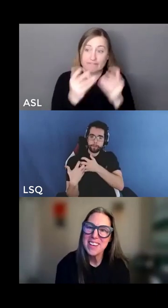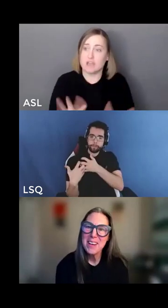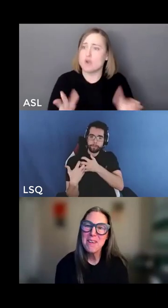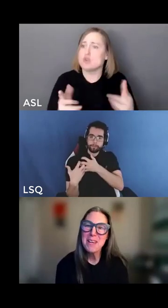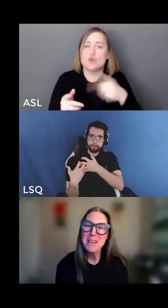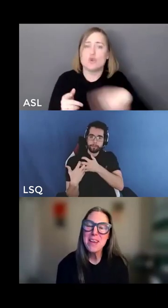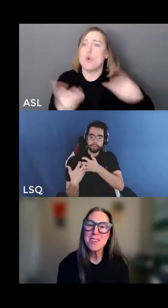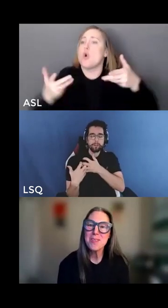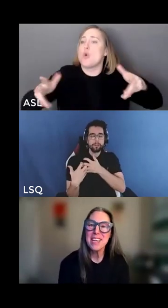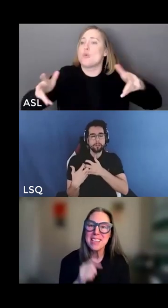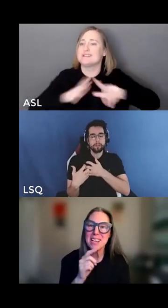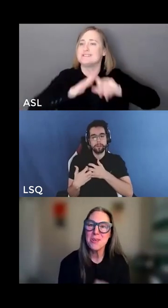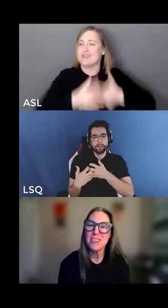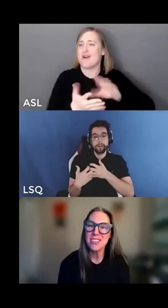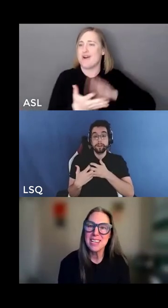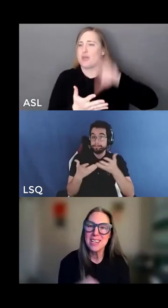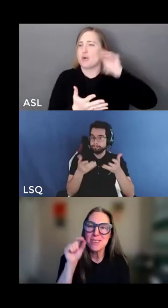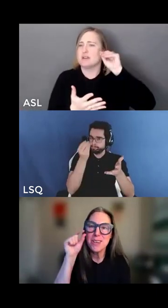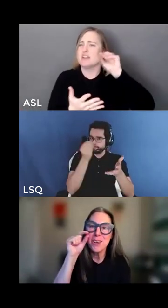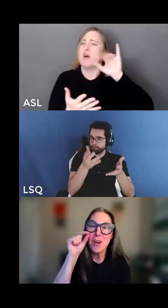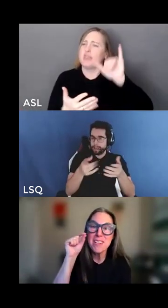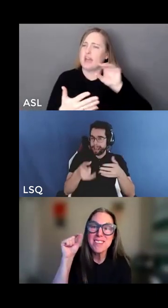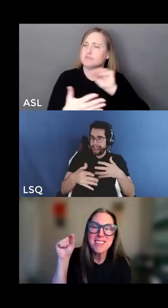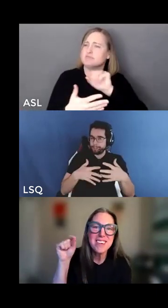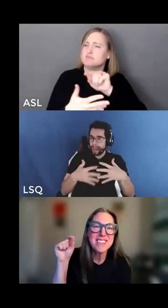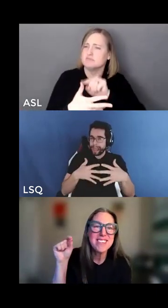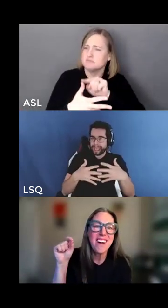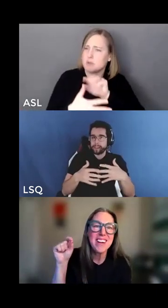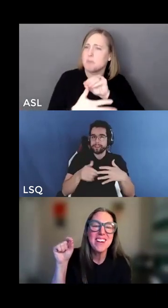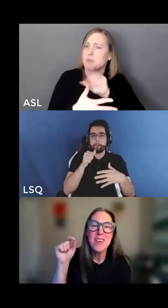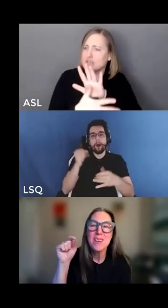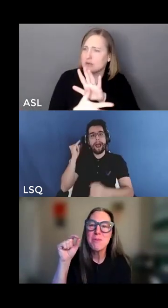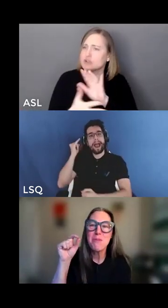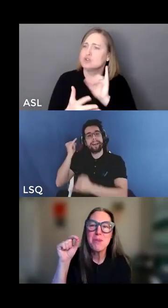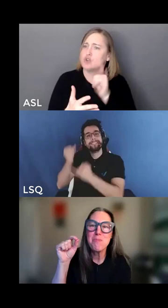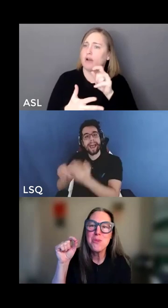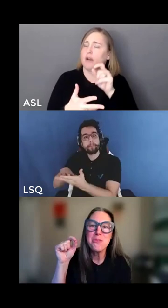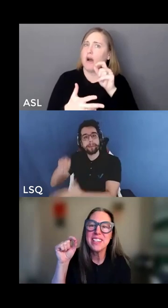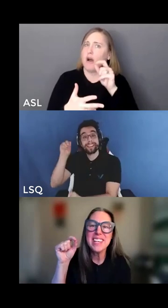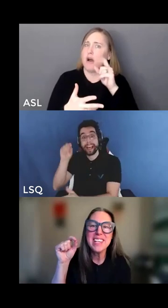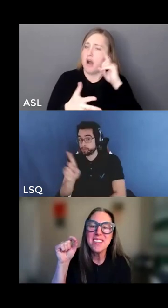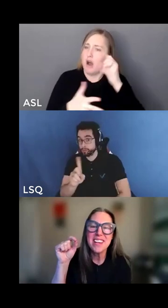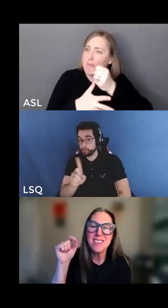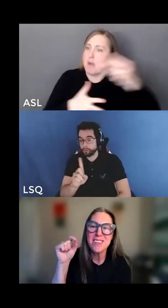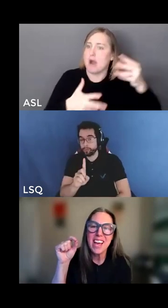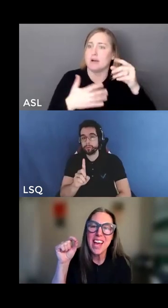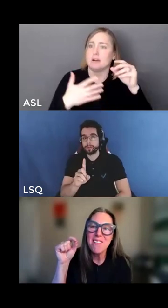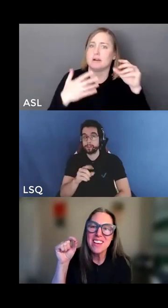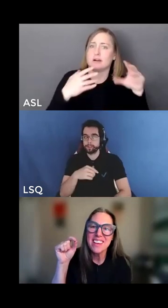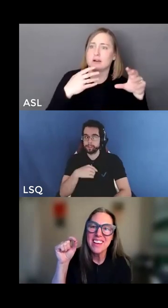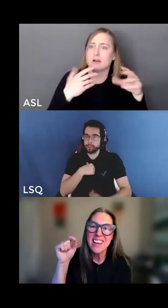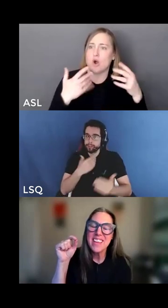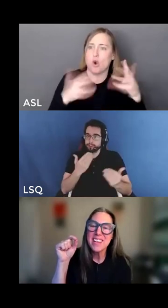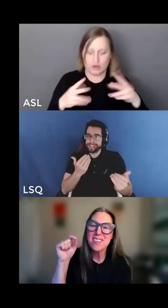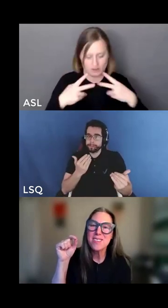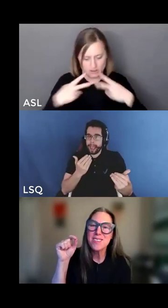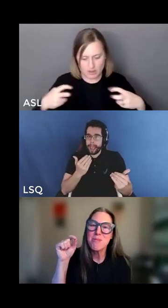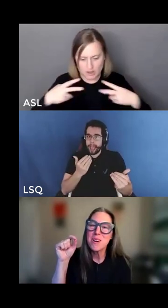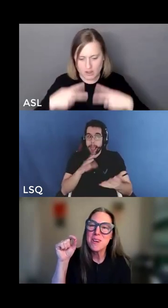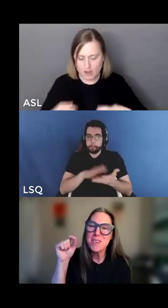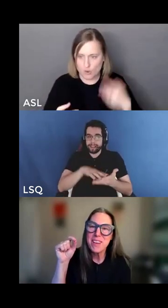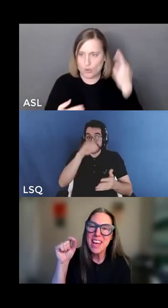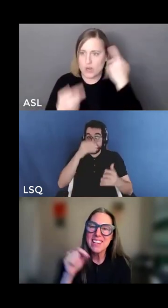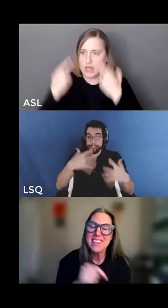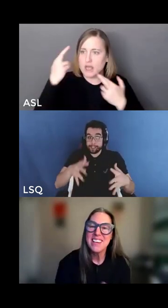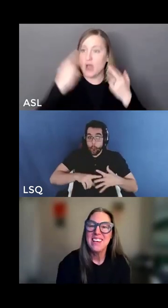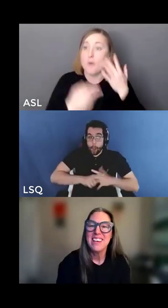started quite a bit so get that question down so you can already start jotting some of the beautiful insights you're having thanks to